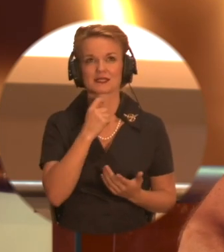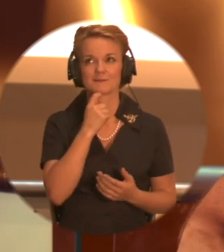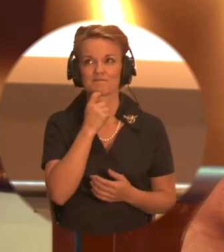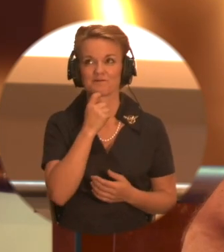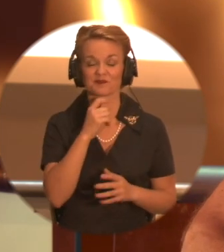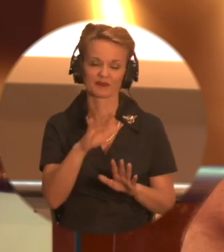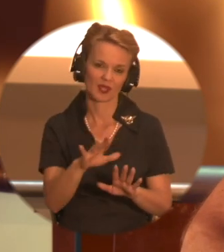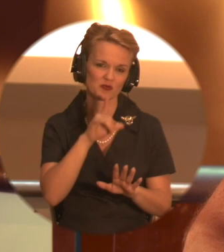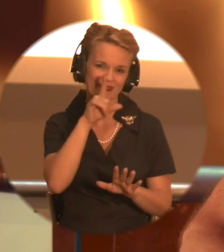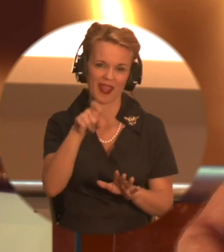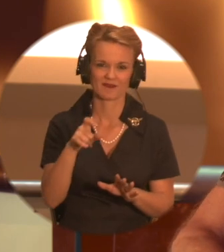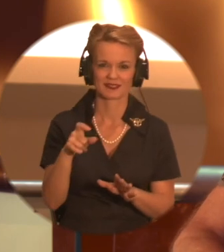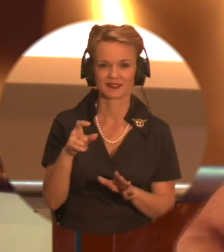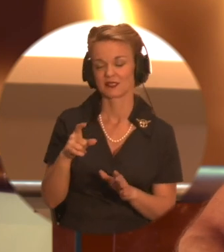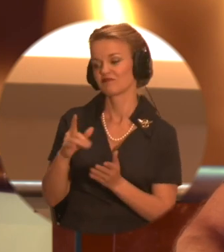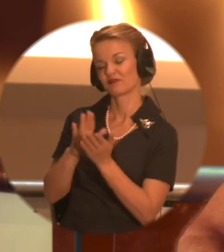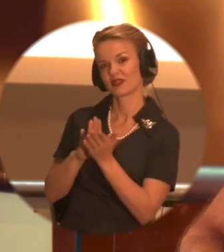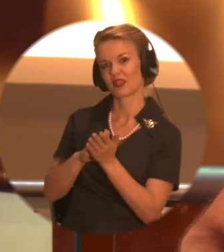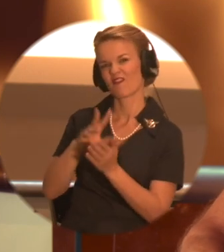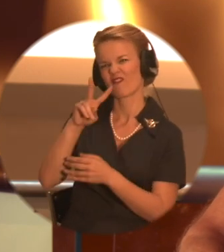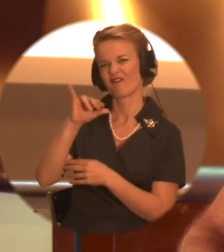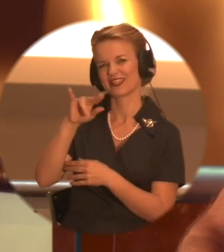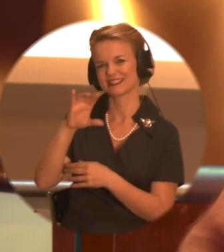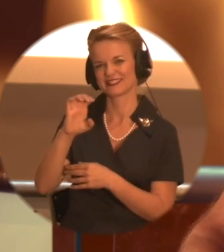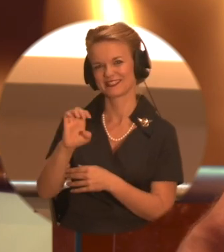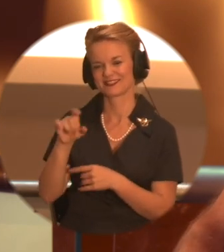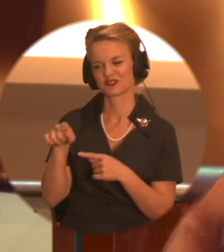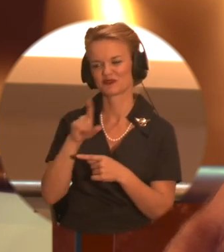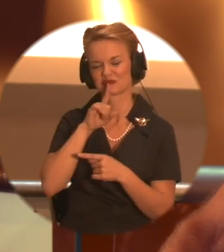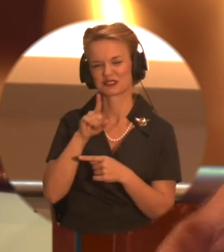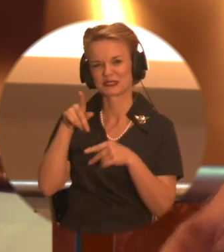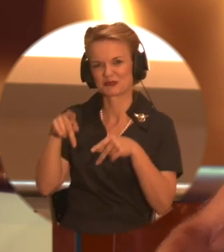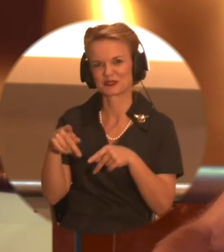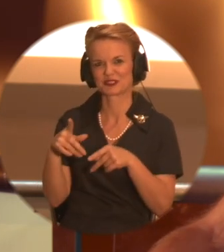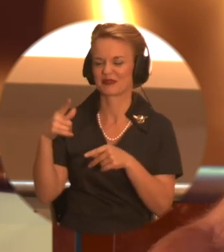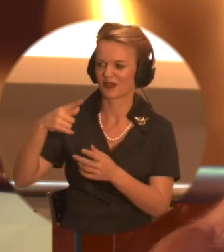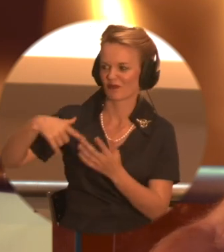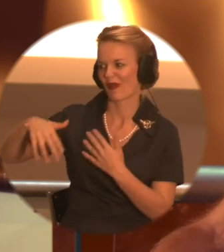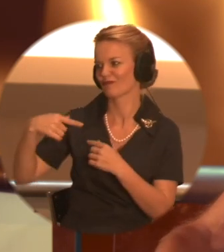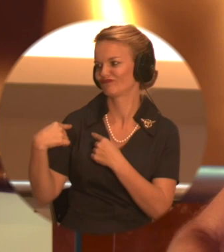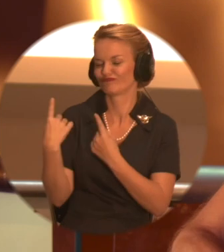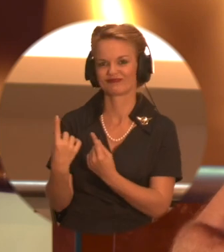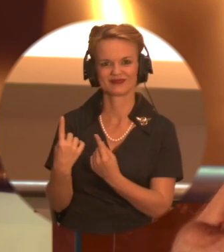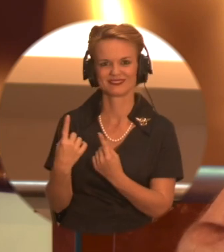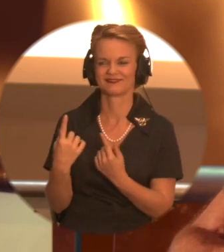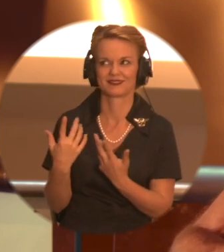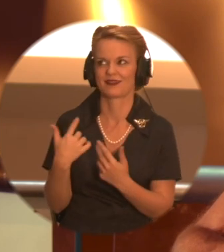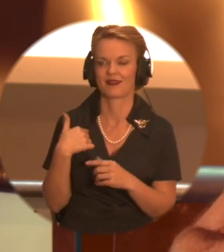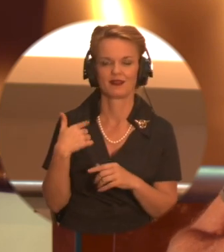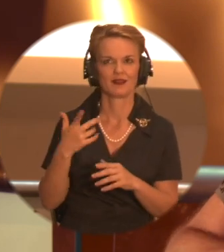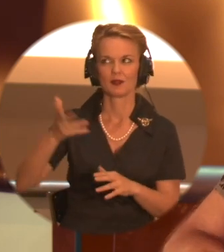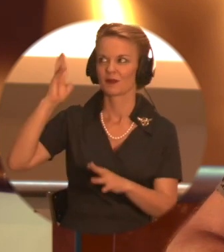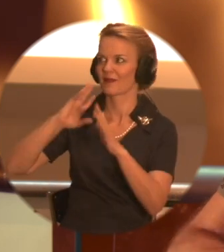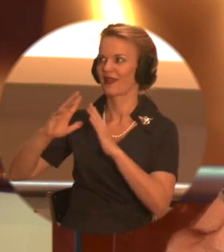giving credit where credit is due, a lot of that credit goes to Vince Anthony. Vince, 100%. Who's been around us, an Atlanta staple for as long as I can